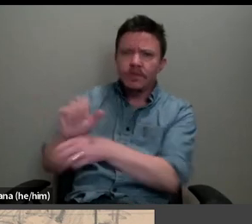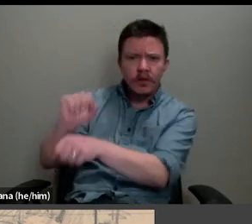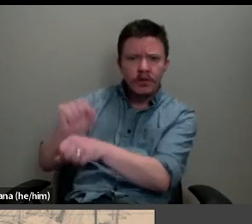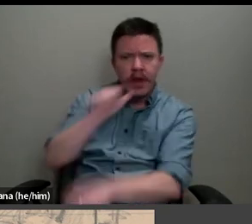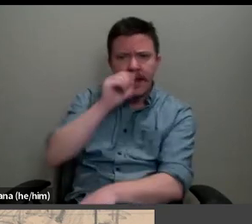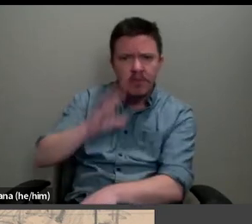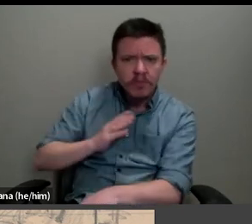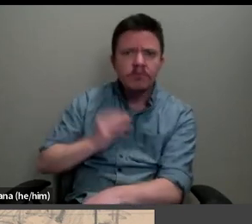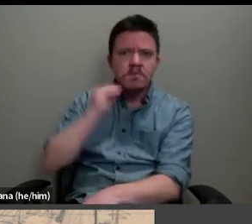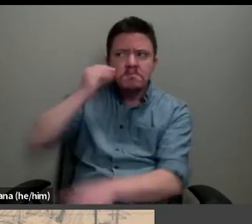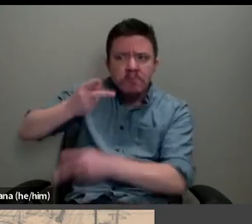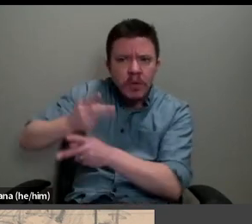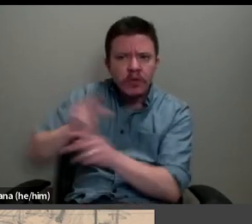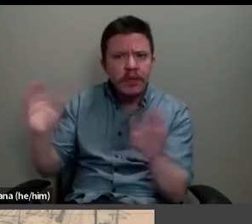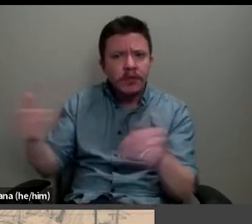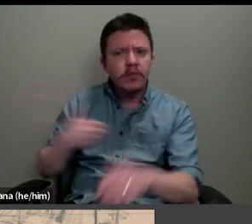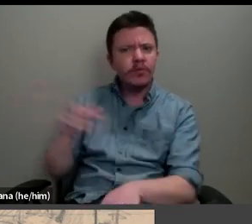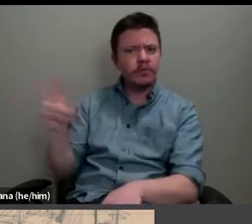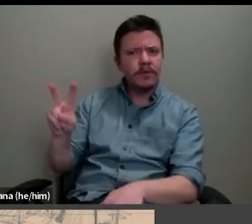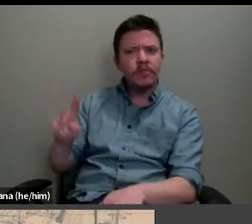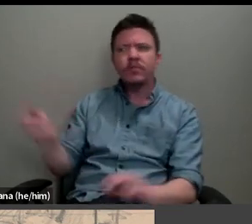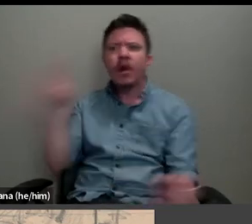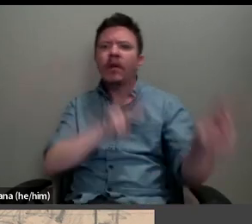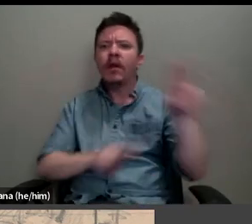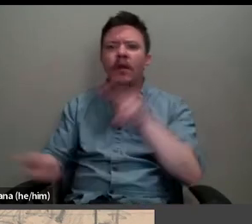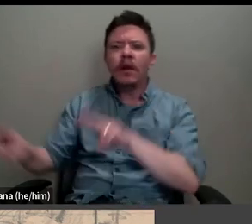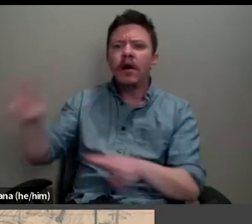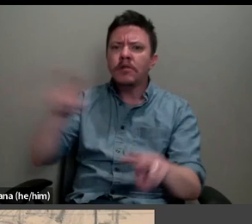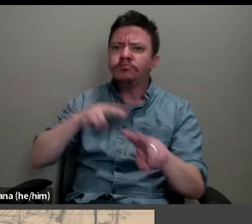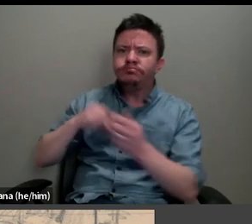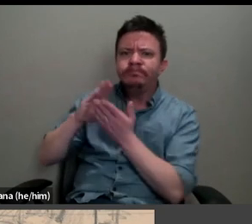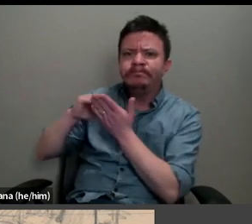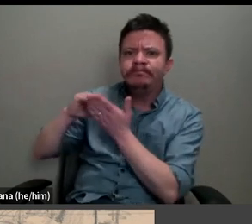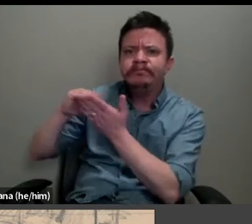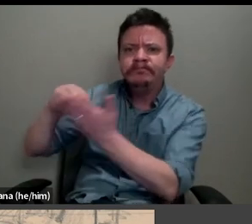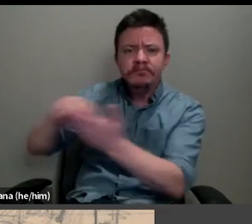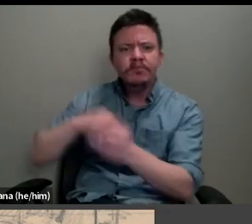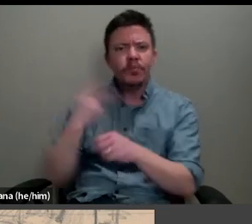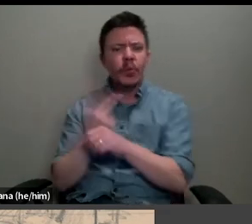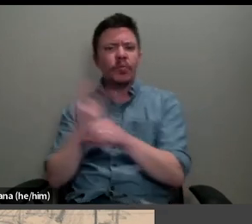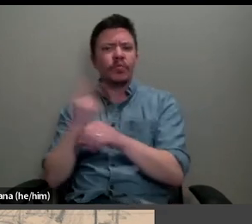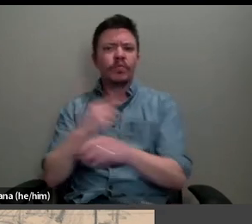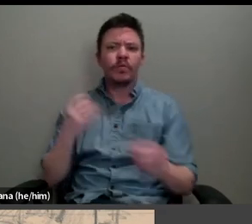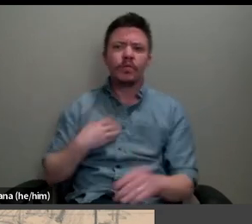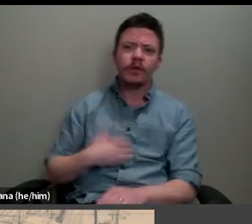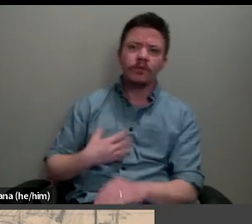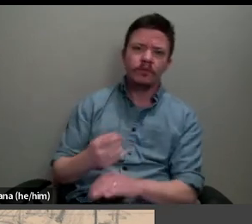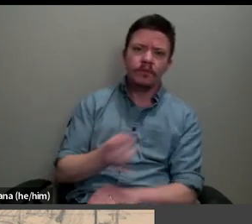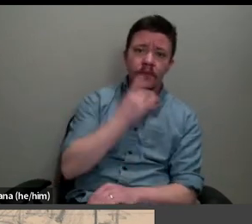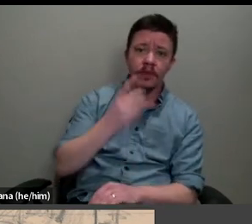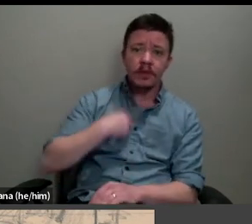domestic rooms that Vuillard had seen and quickly modelled in light and shade over the course of an evening in November